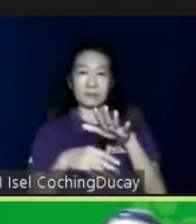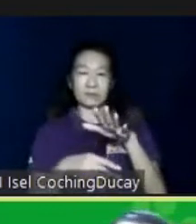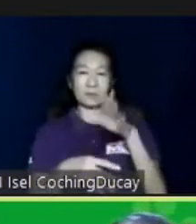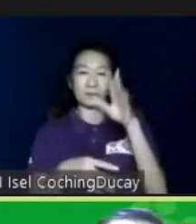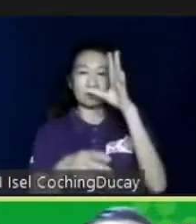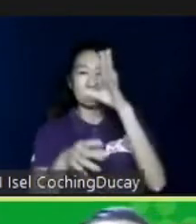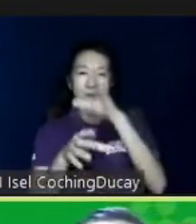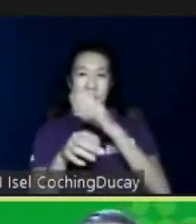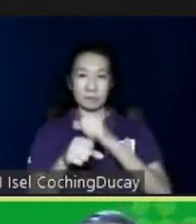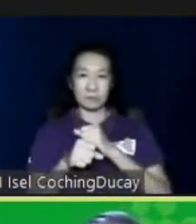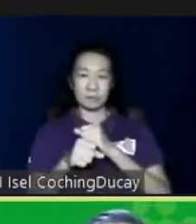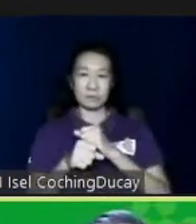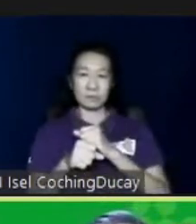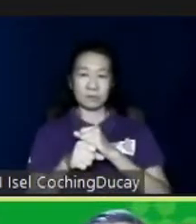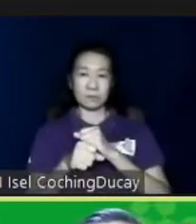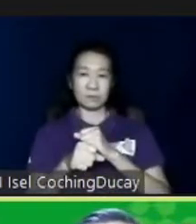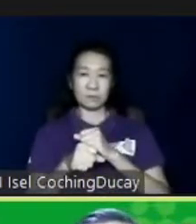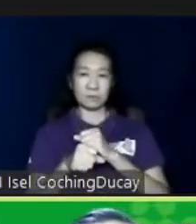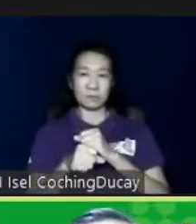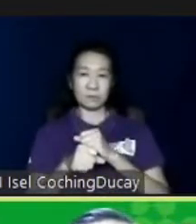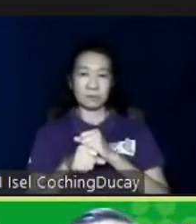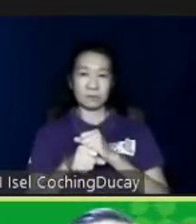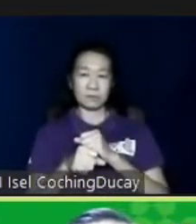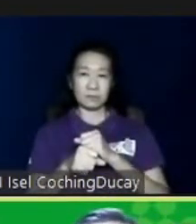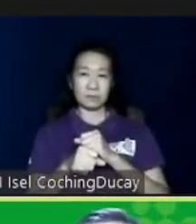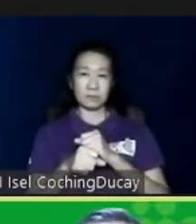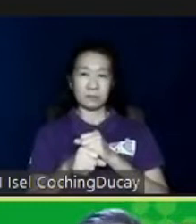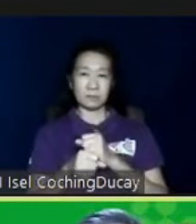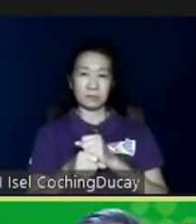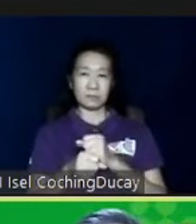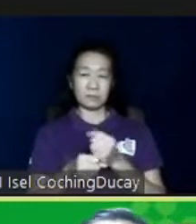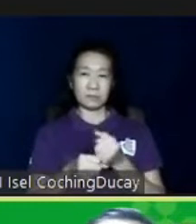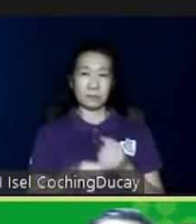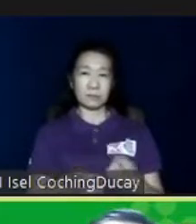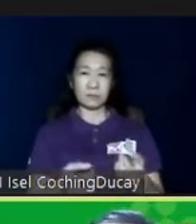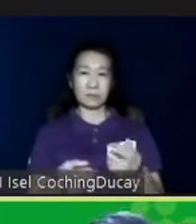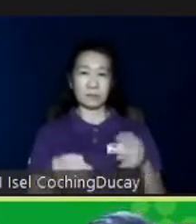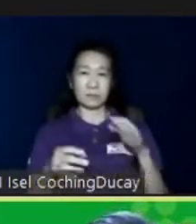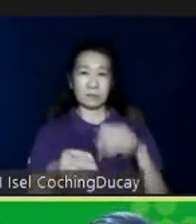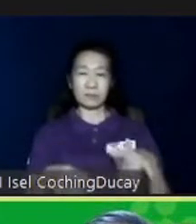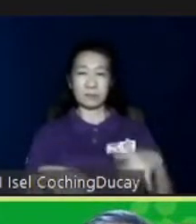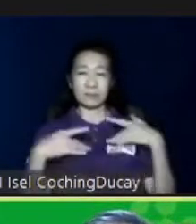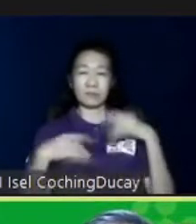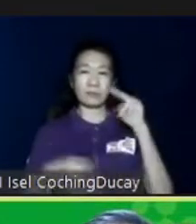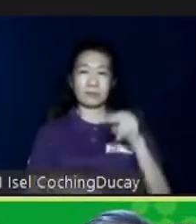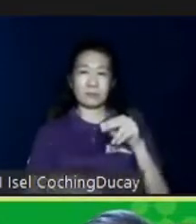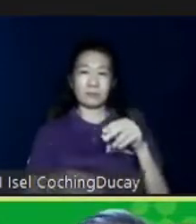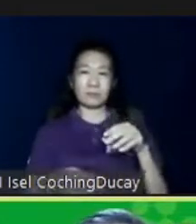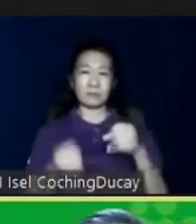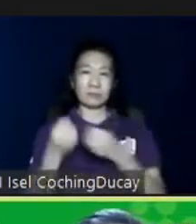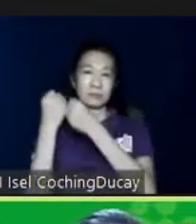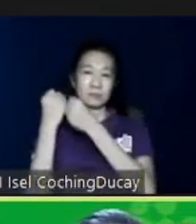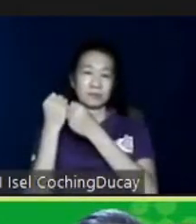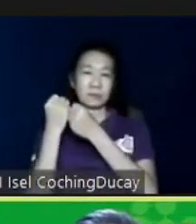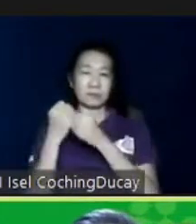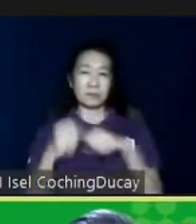because very likely they would come to a point in their life where they need support. In our